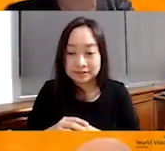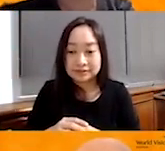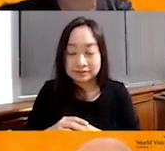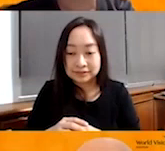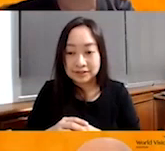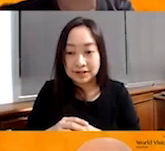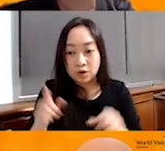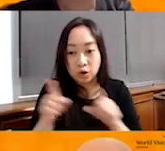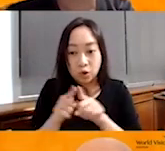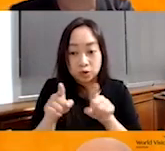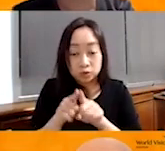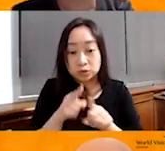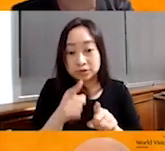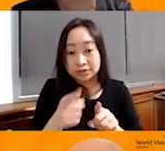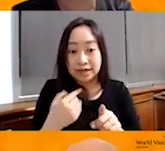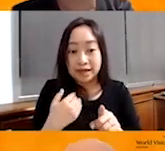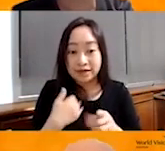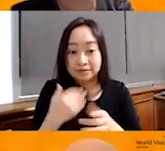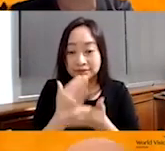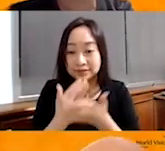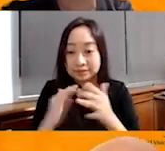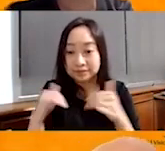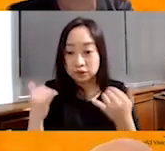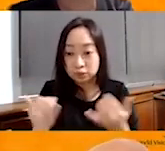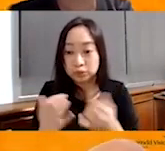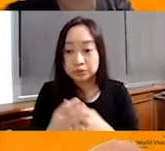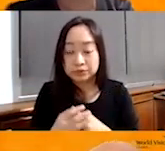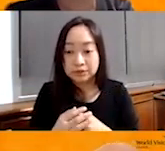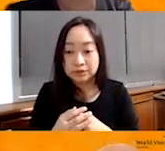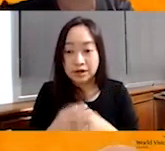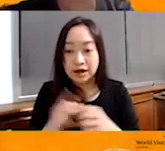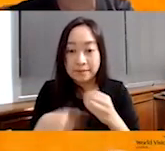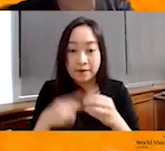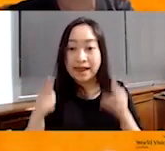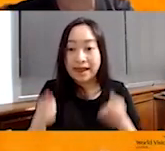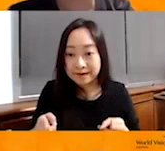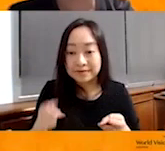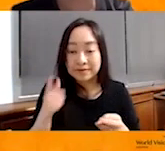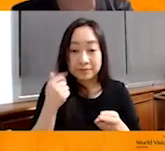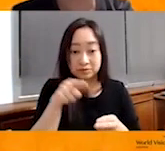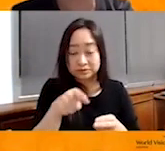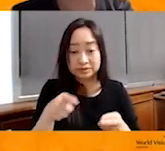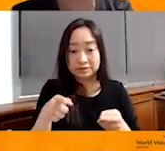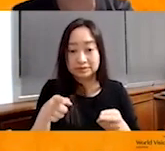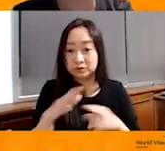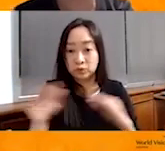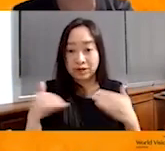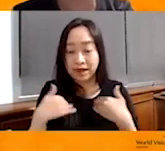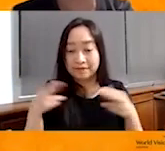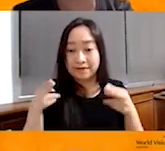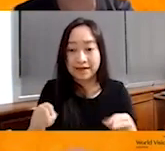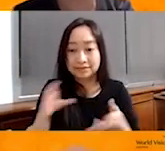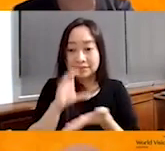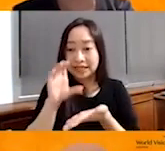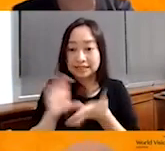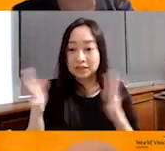Also, they have some issues related with the health because they don't have a health center